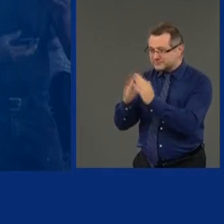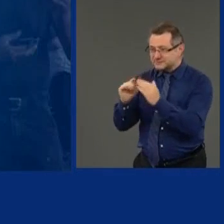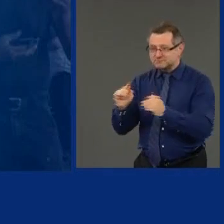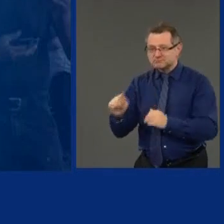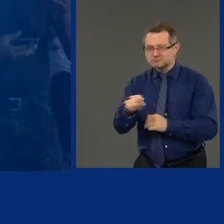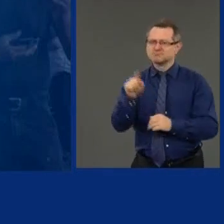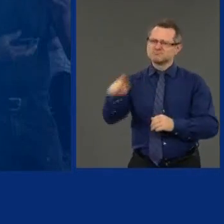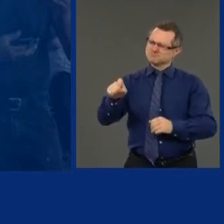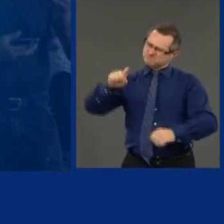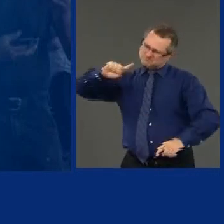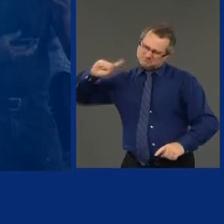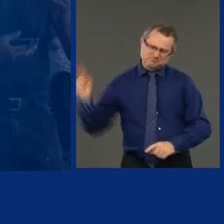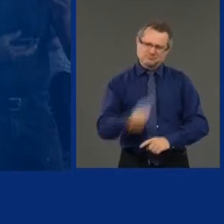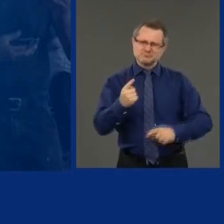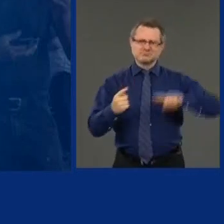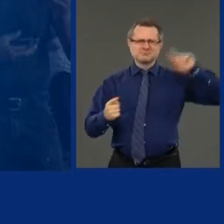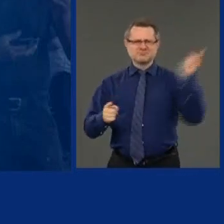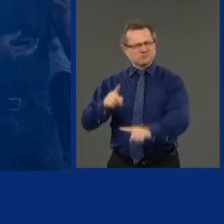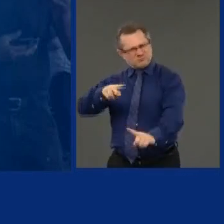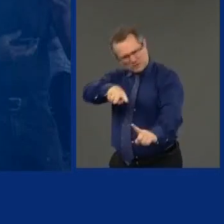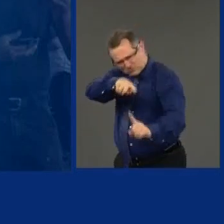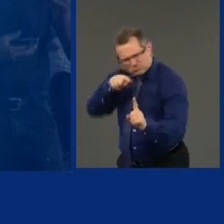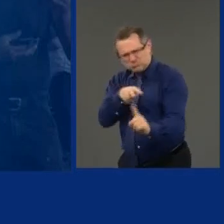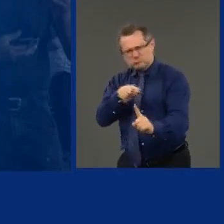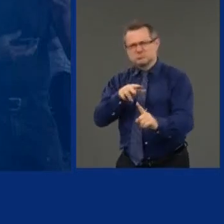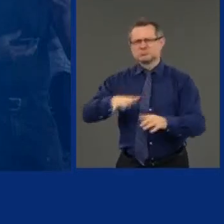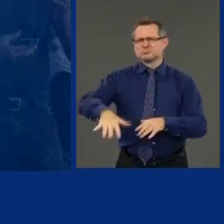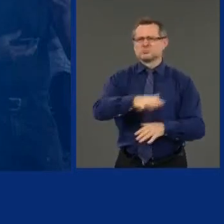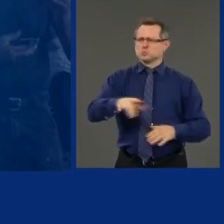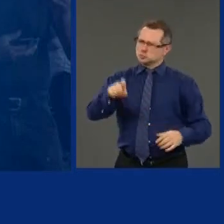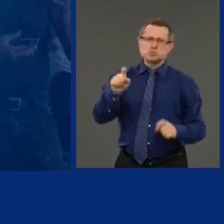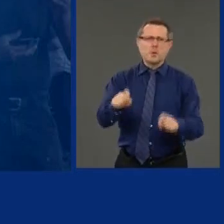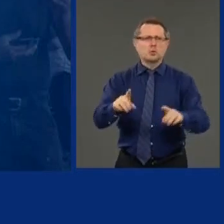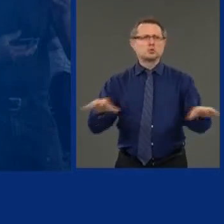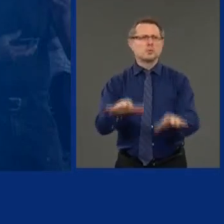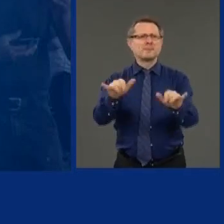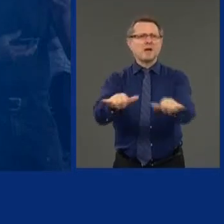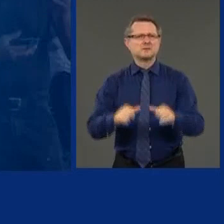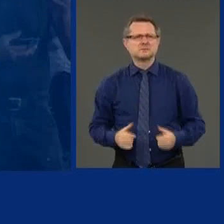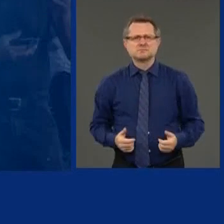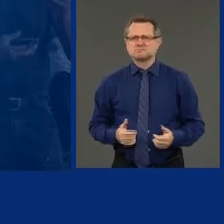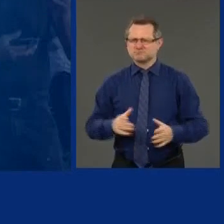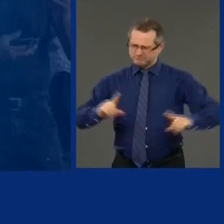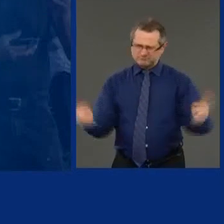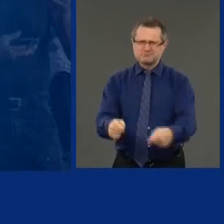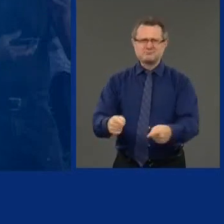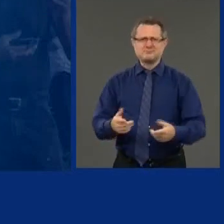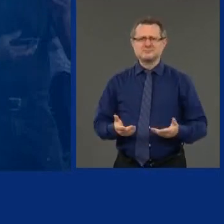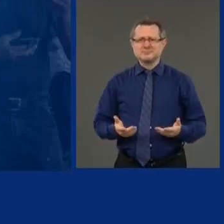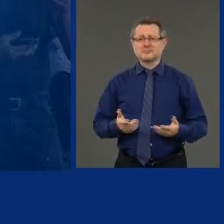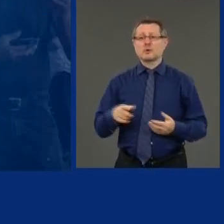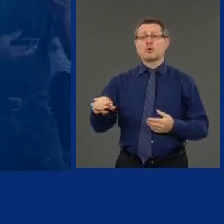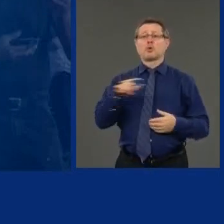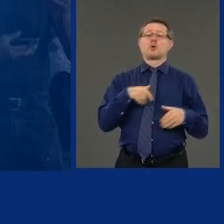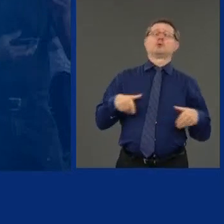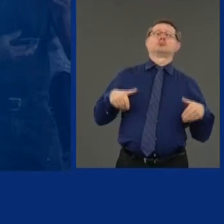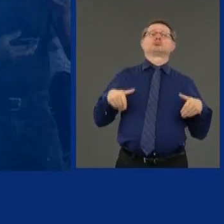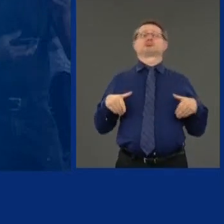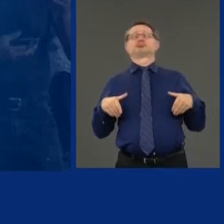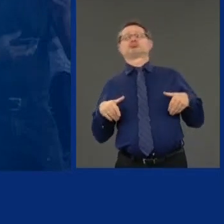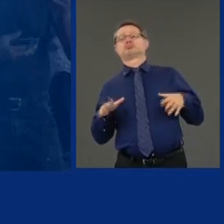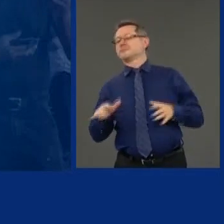enforcement. That's what they're supposed to do, enforce the law. They're not enforcing it aggressively enough.